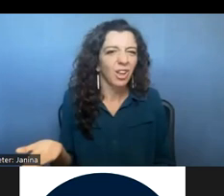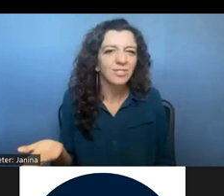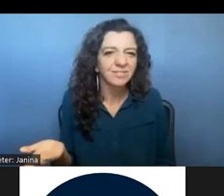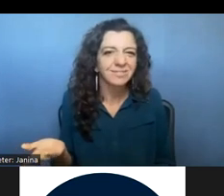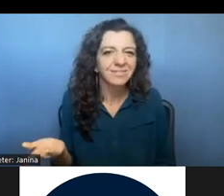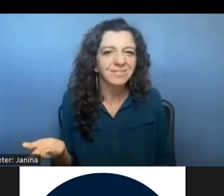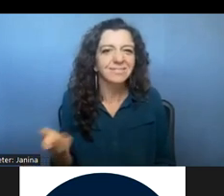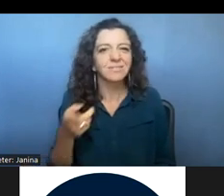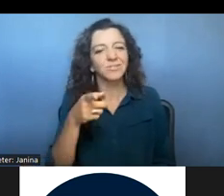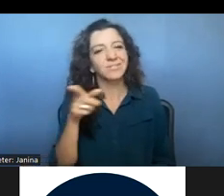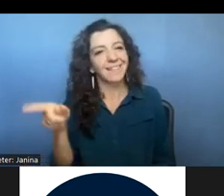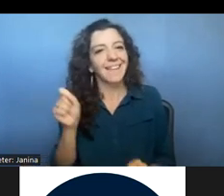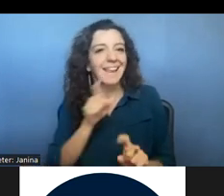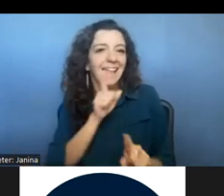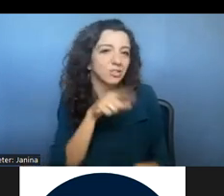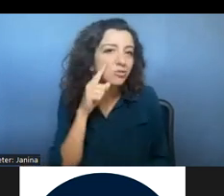they'd be able to further answer